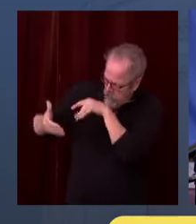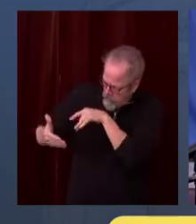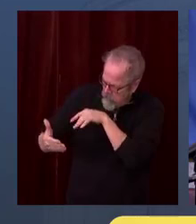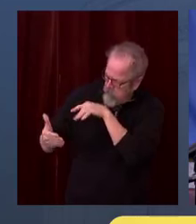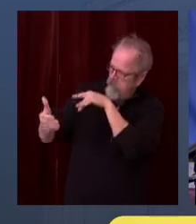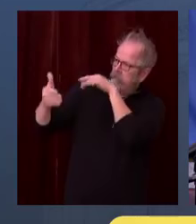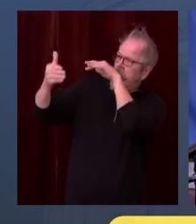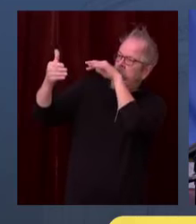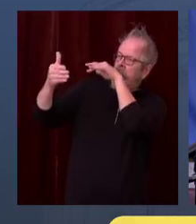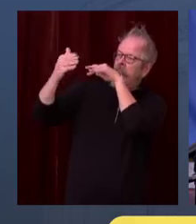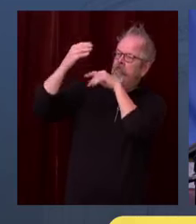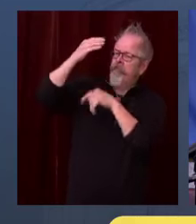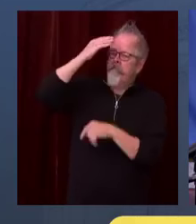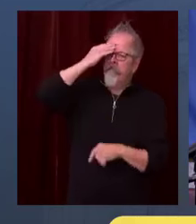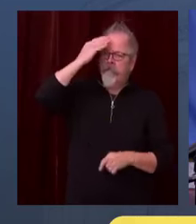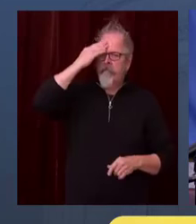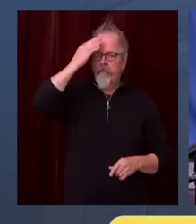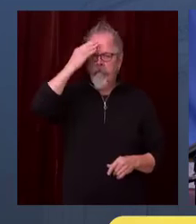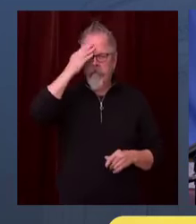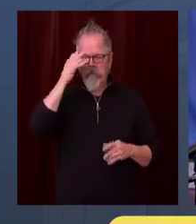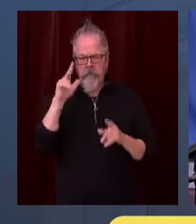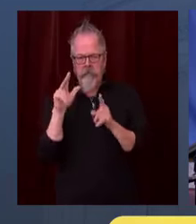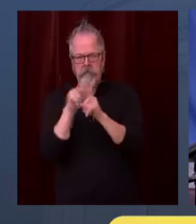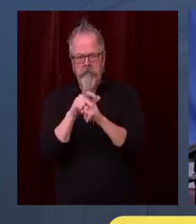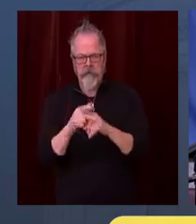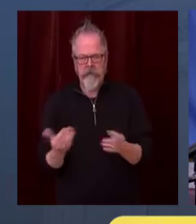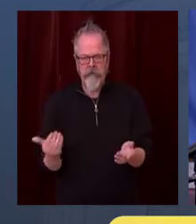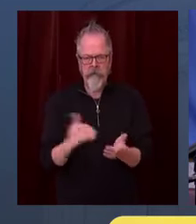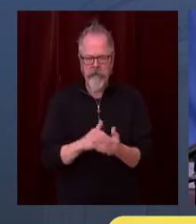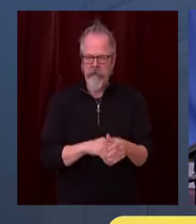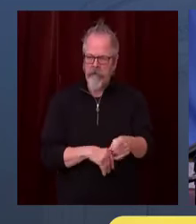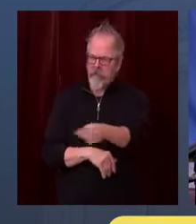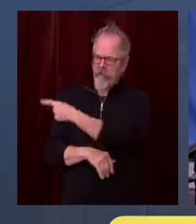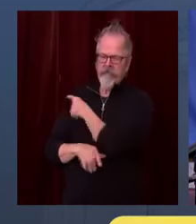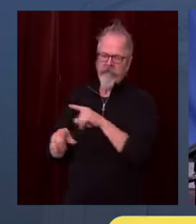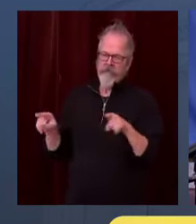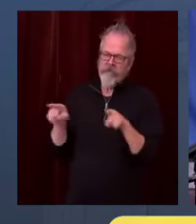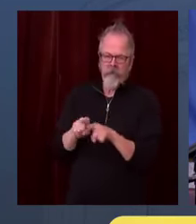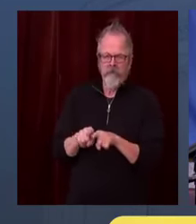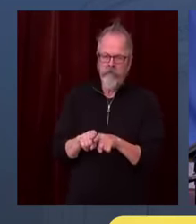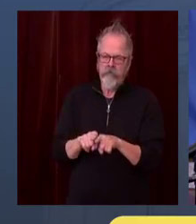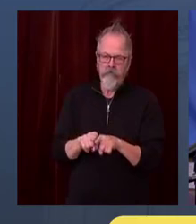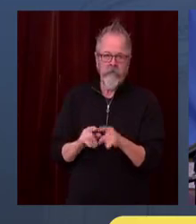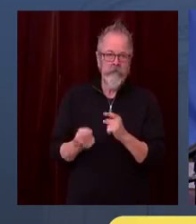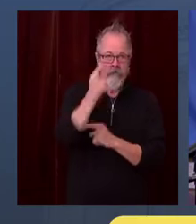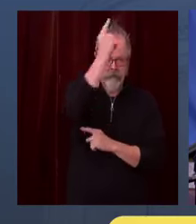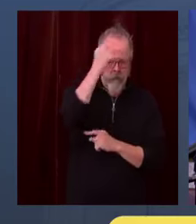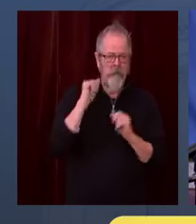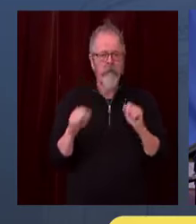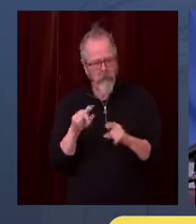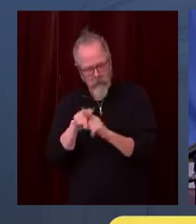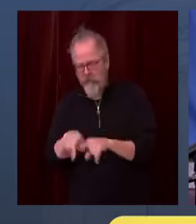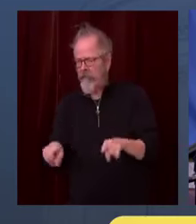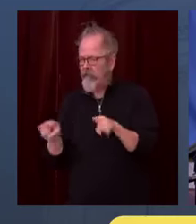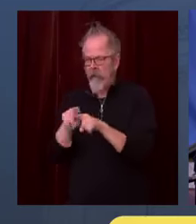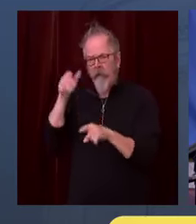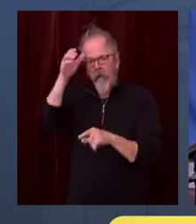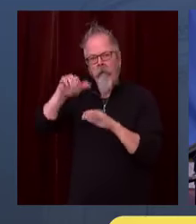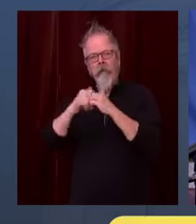It is most likely to be transmitted indoors, where people are not wearing masks,